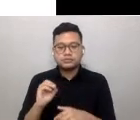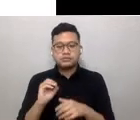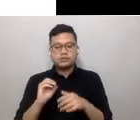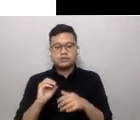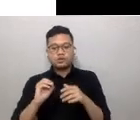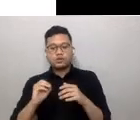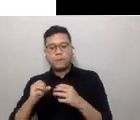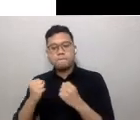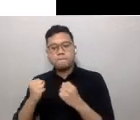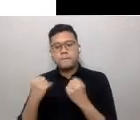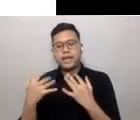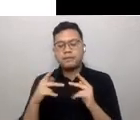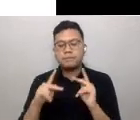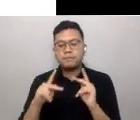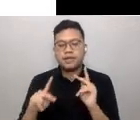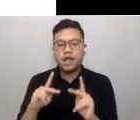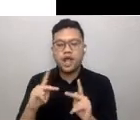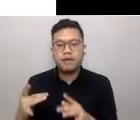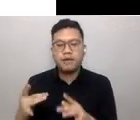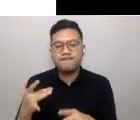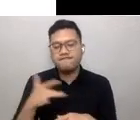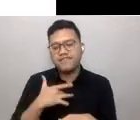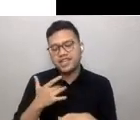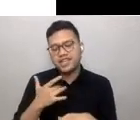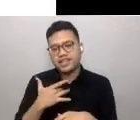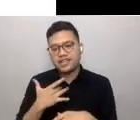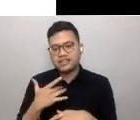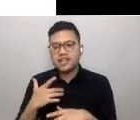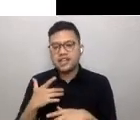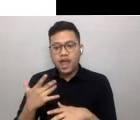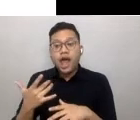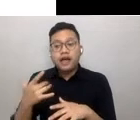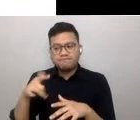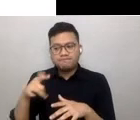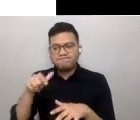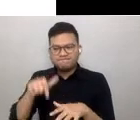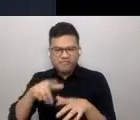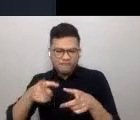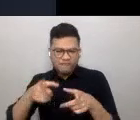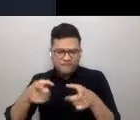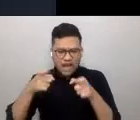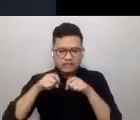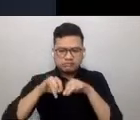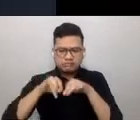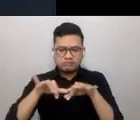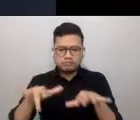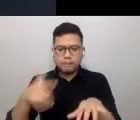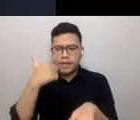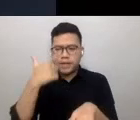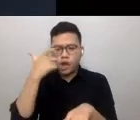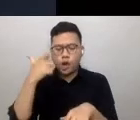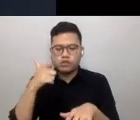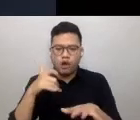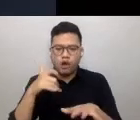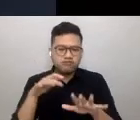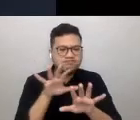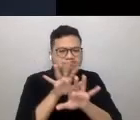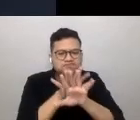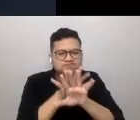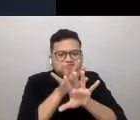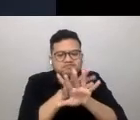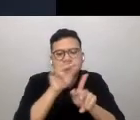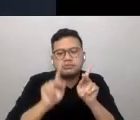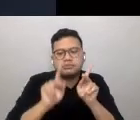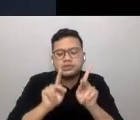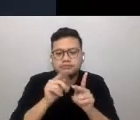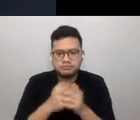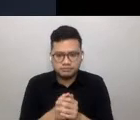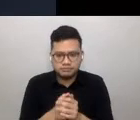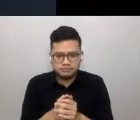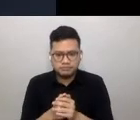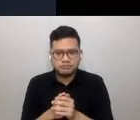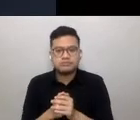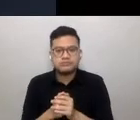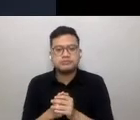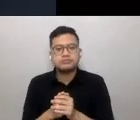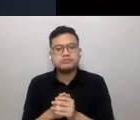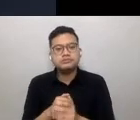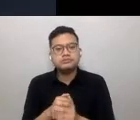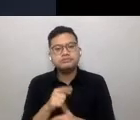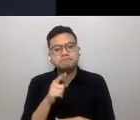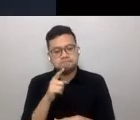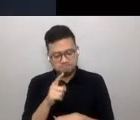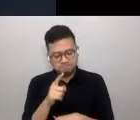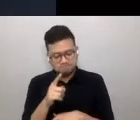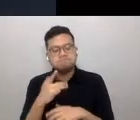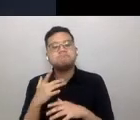of the pandemic was aided by compact and crowded housing settlements. It emerged as a public health problem which